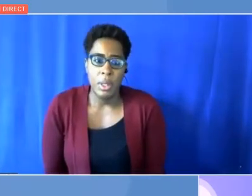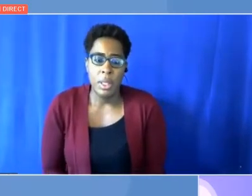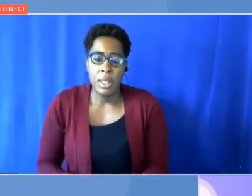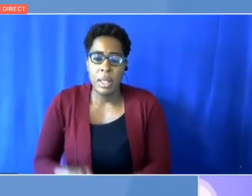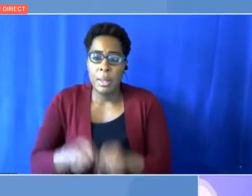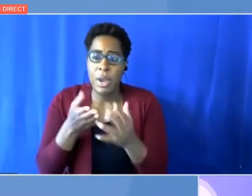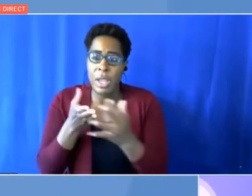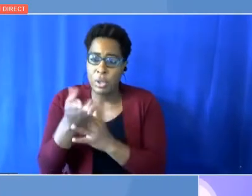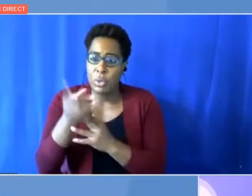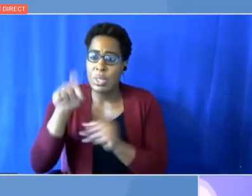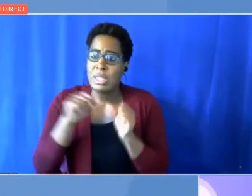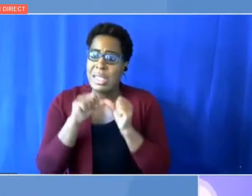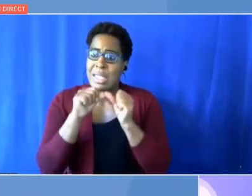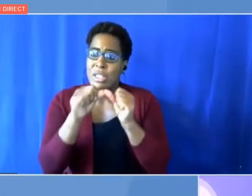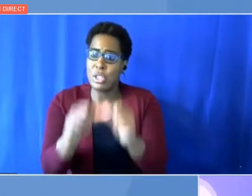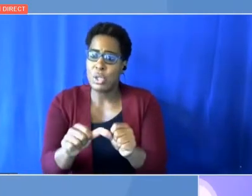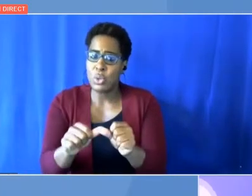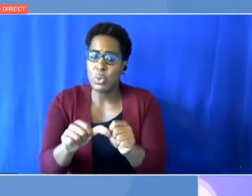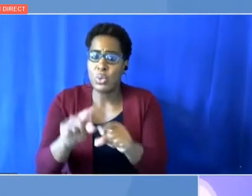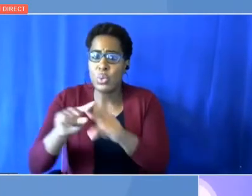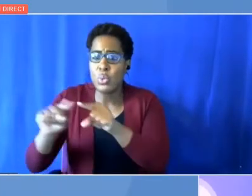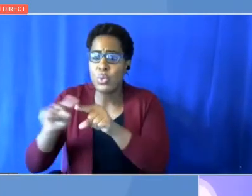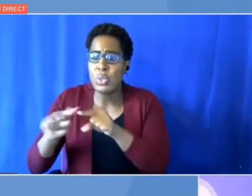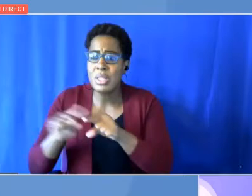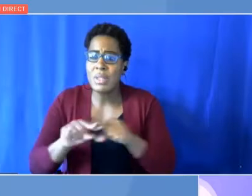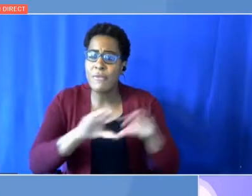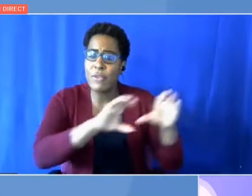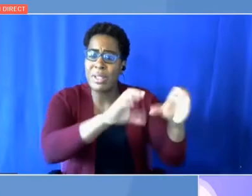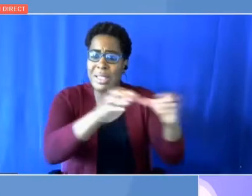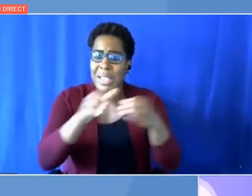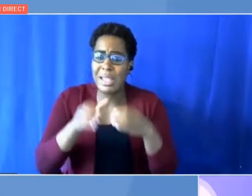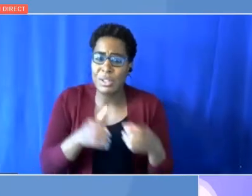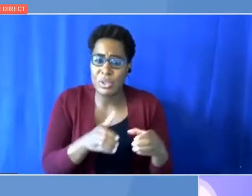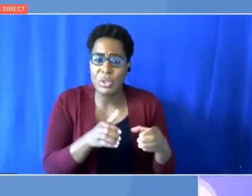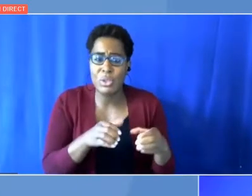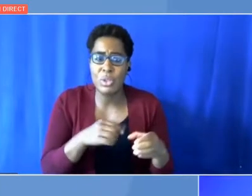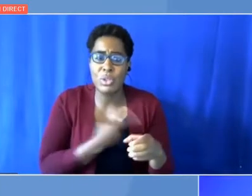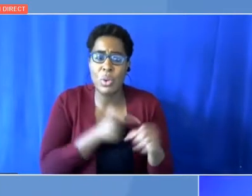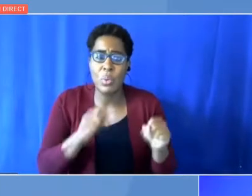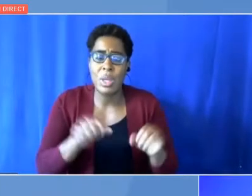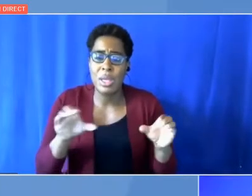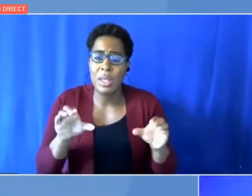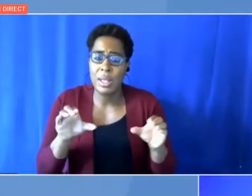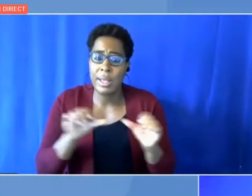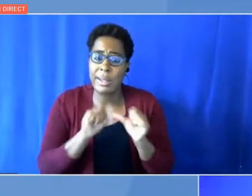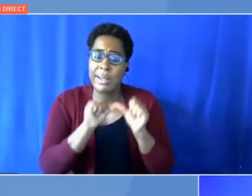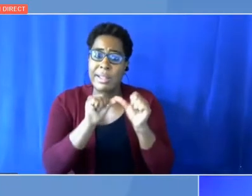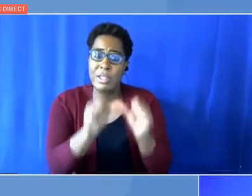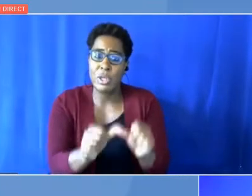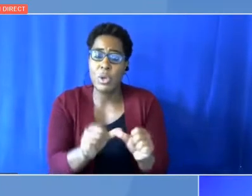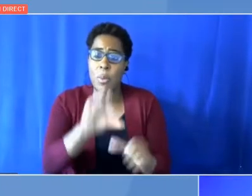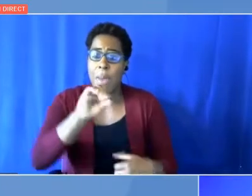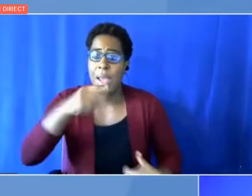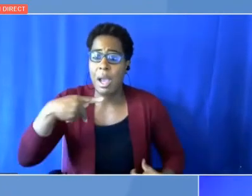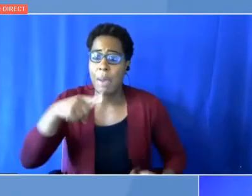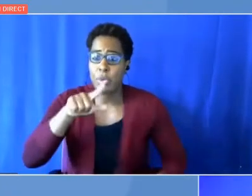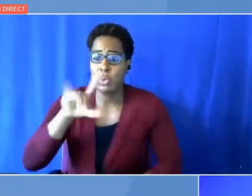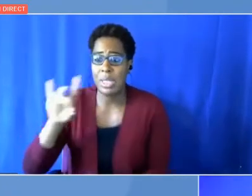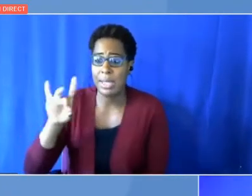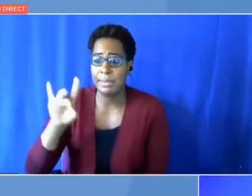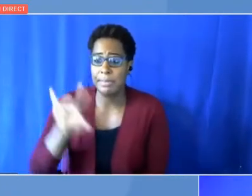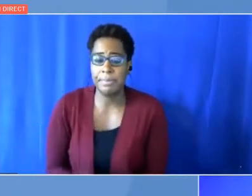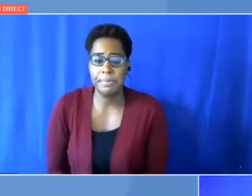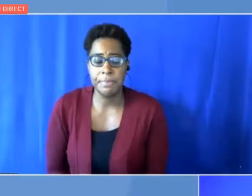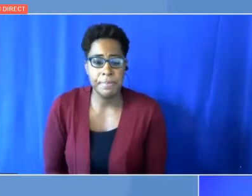sectors, so that we can cover more of the total emissions by COP28. Great. Thank you so much. Francesca?